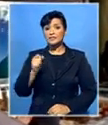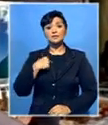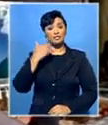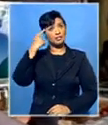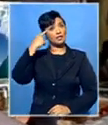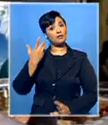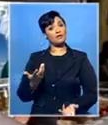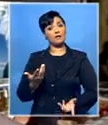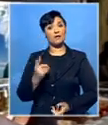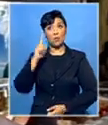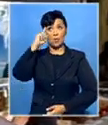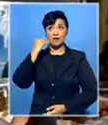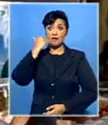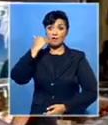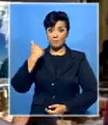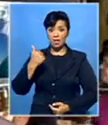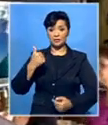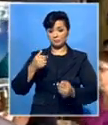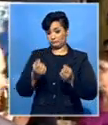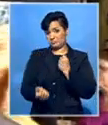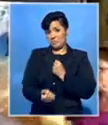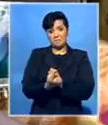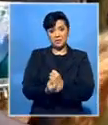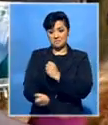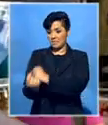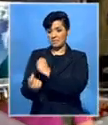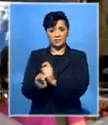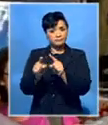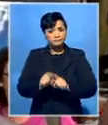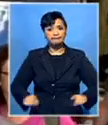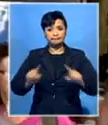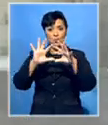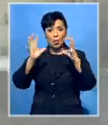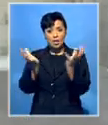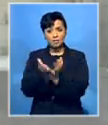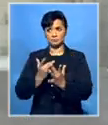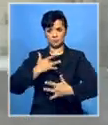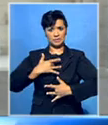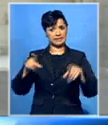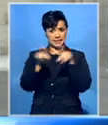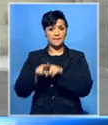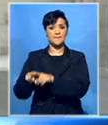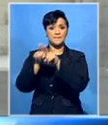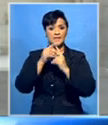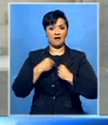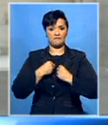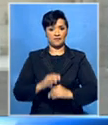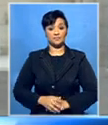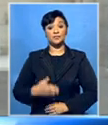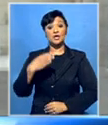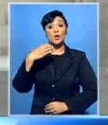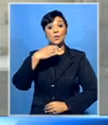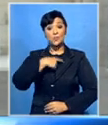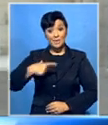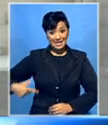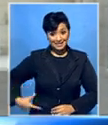is all over and there's a concern all over the world. The Premier herself, not a minister, not